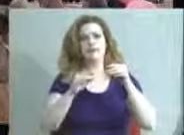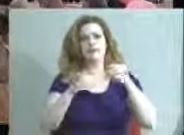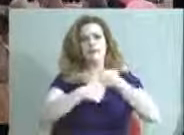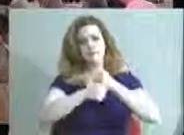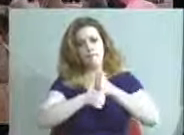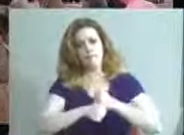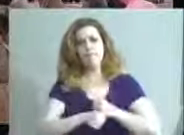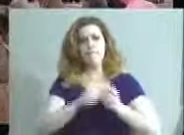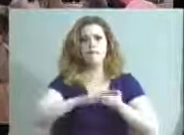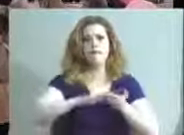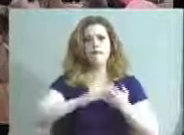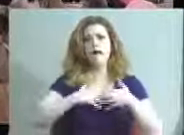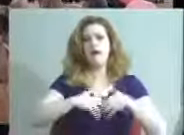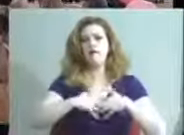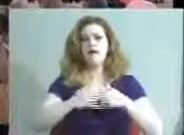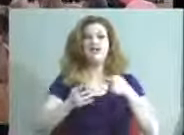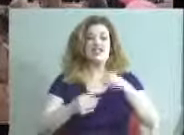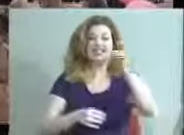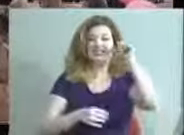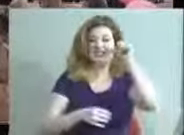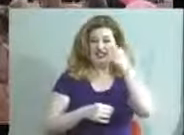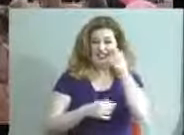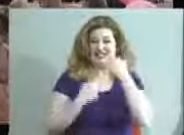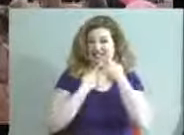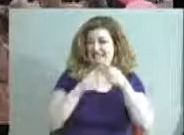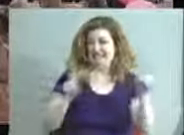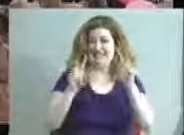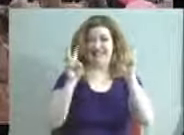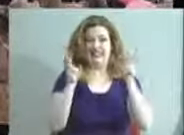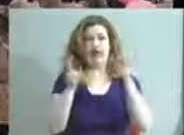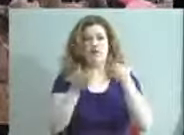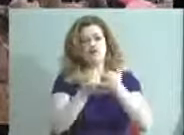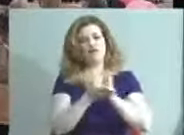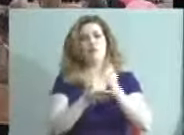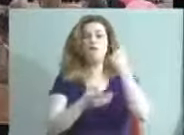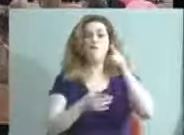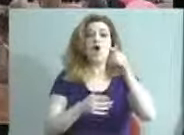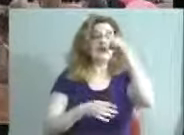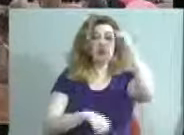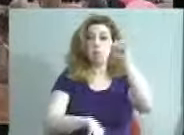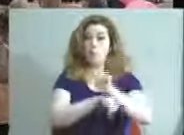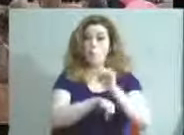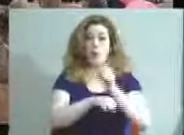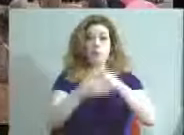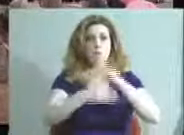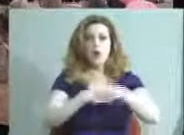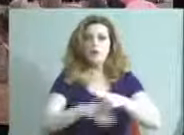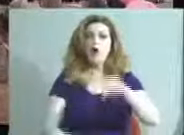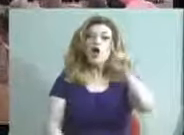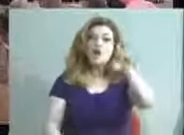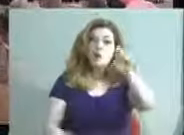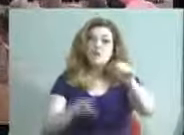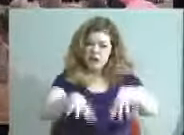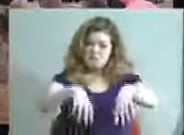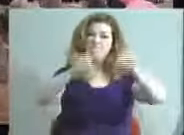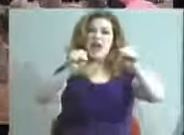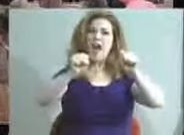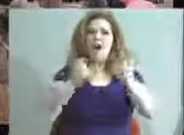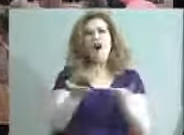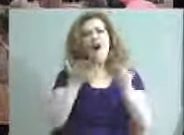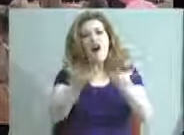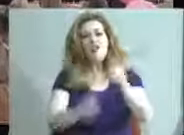yesterday we officially announced our summer works program for the year. UPS steps up and offers 100 kids